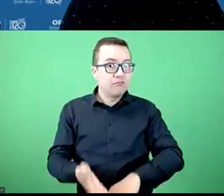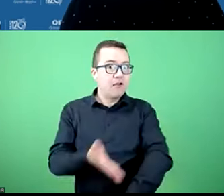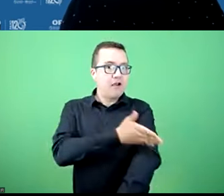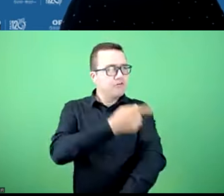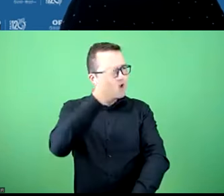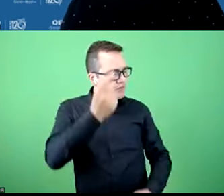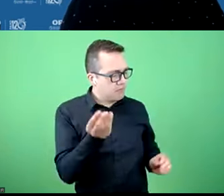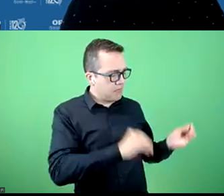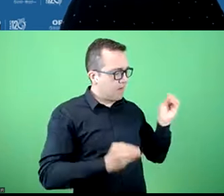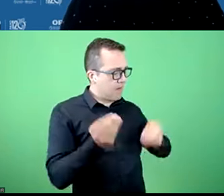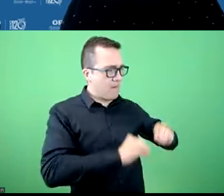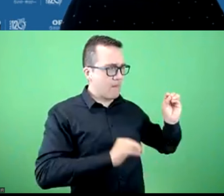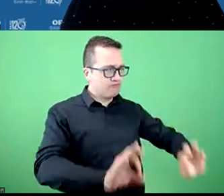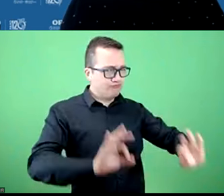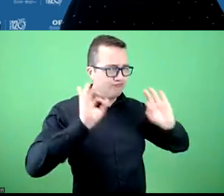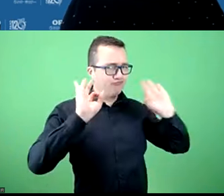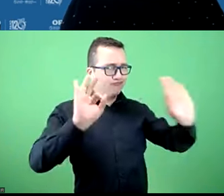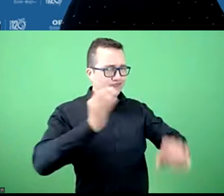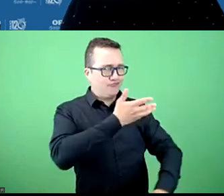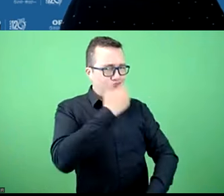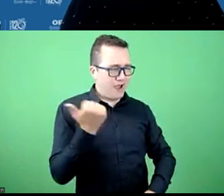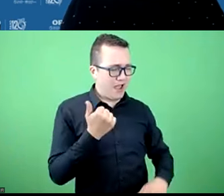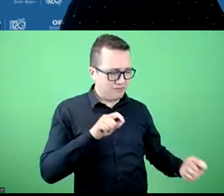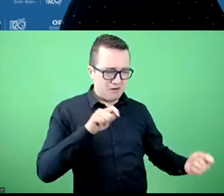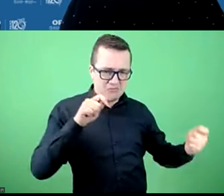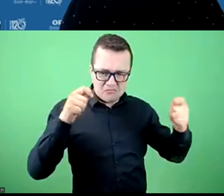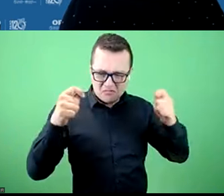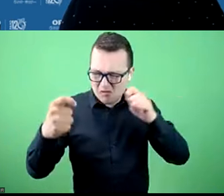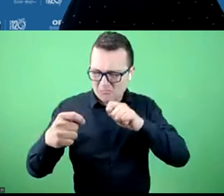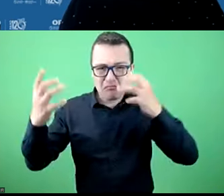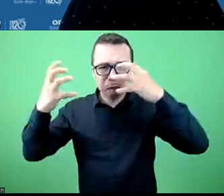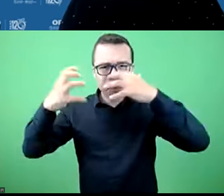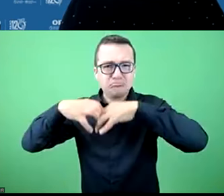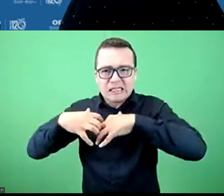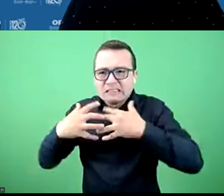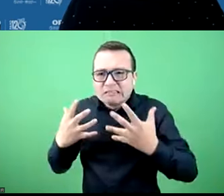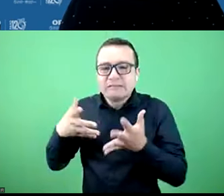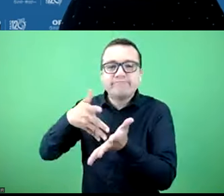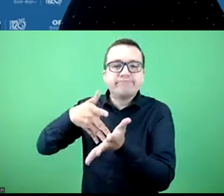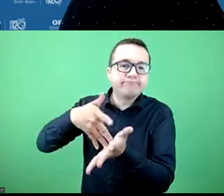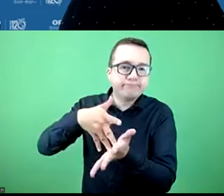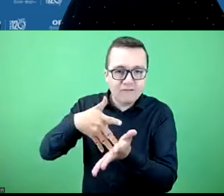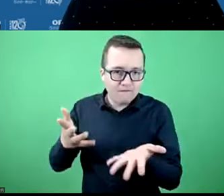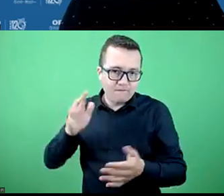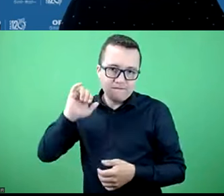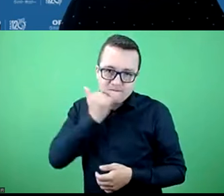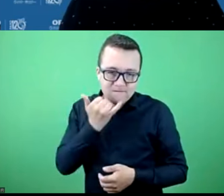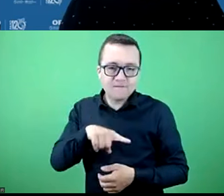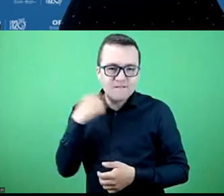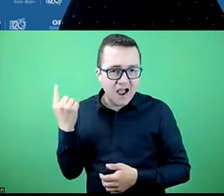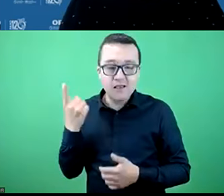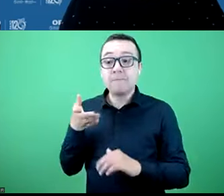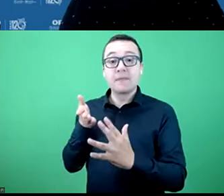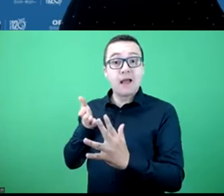that it was initially conceived to operate. By the 30 years down the road, we have realized that there are significant